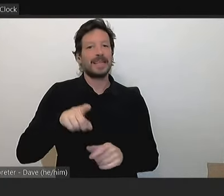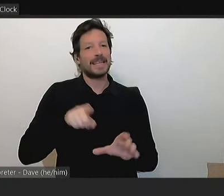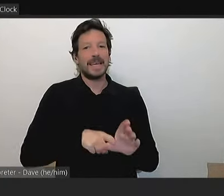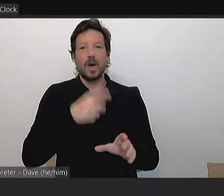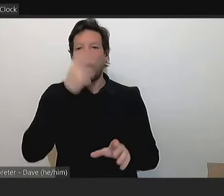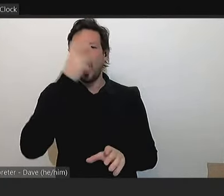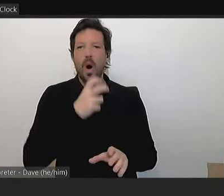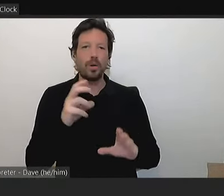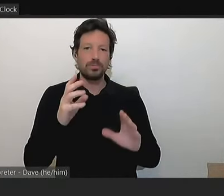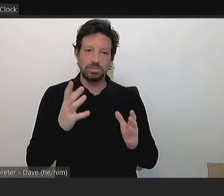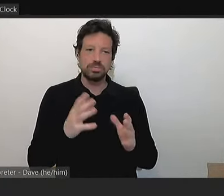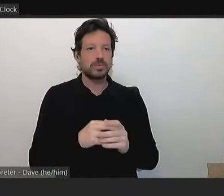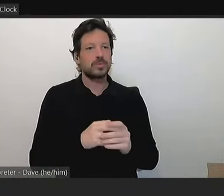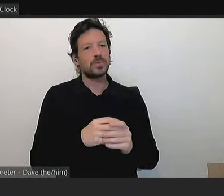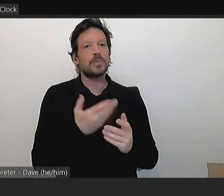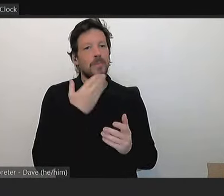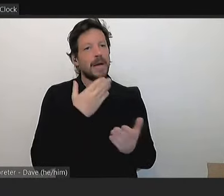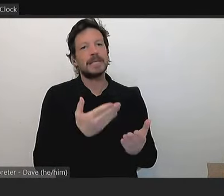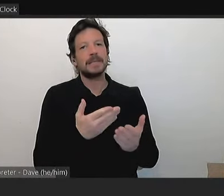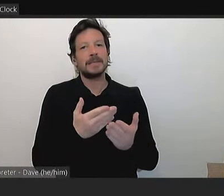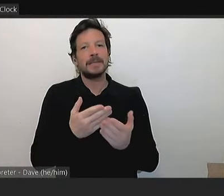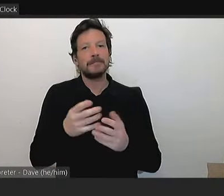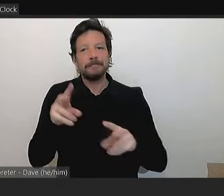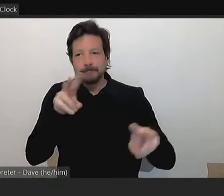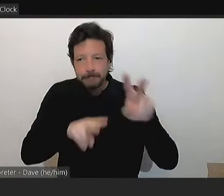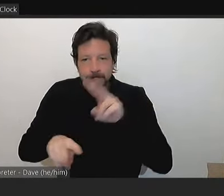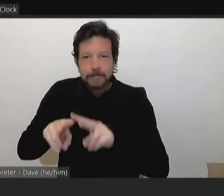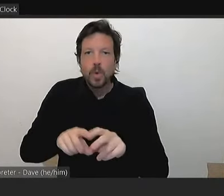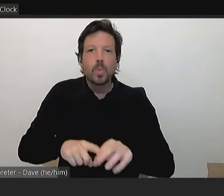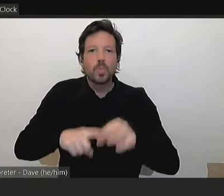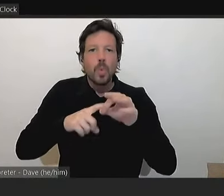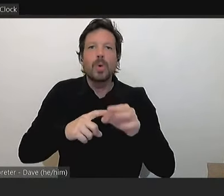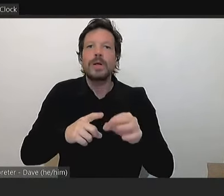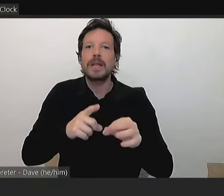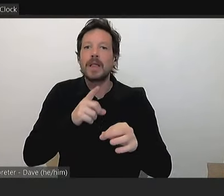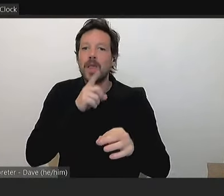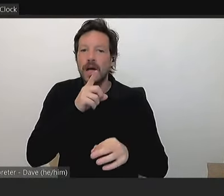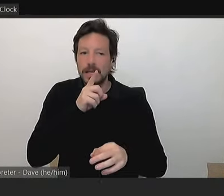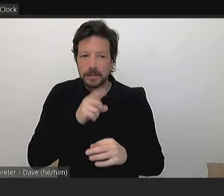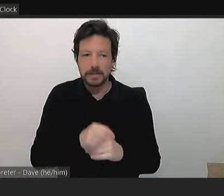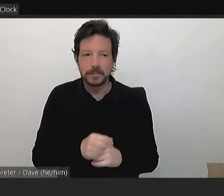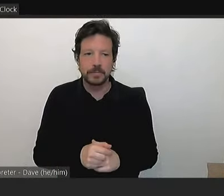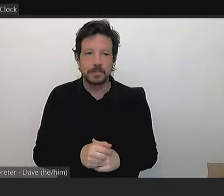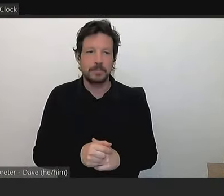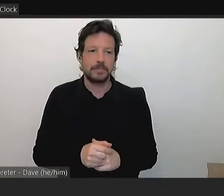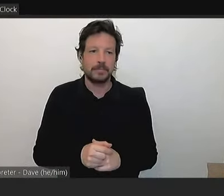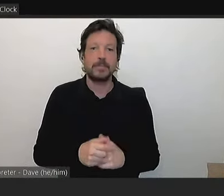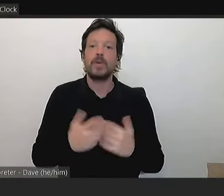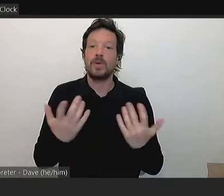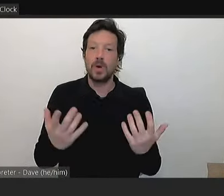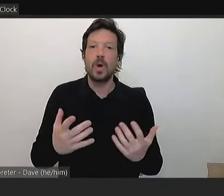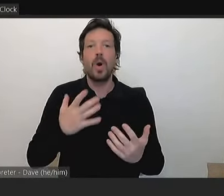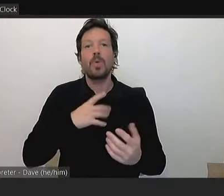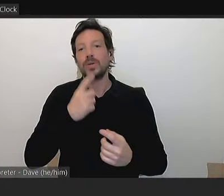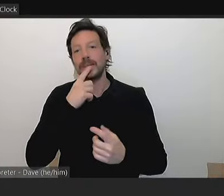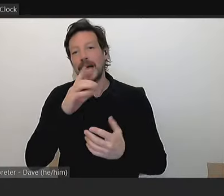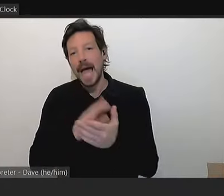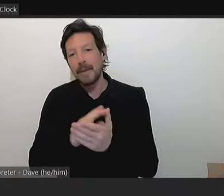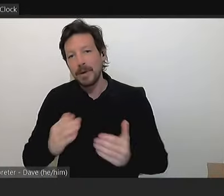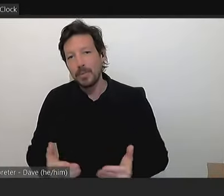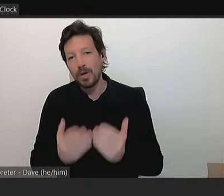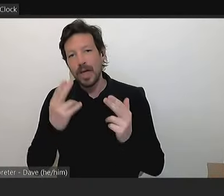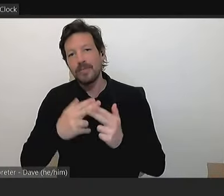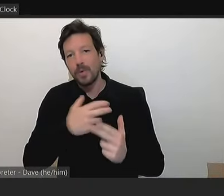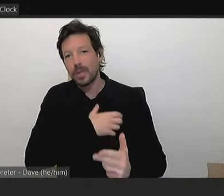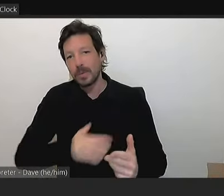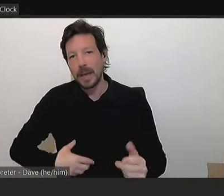quality lighting solution. And with one second to go, I'll take this opportunity to wish you Madam Mayor a happy birthday as well. Cheers.